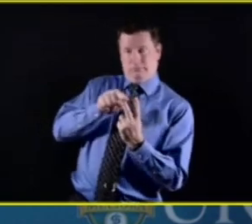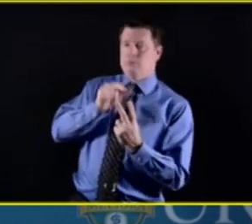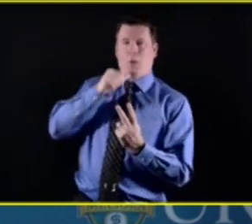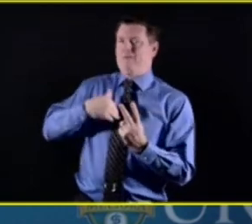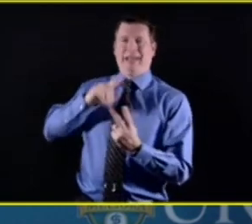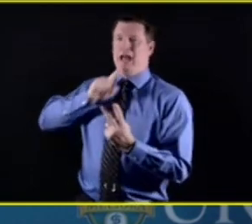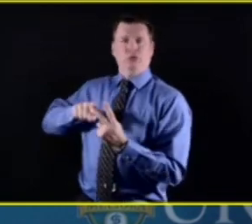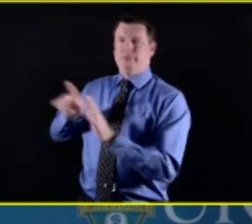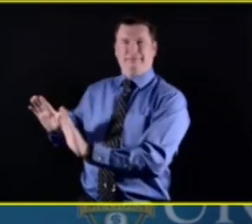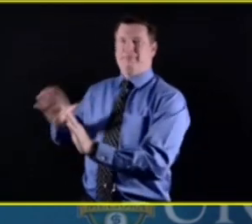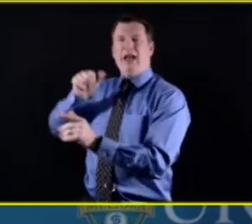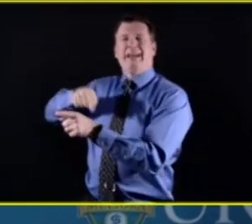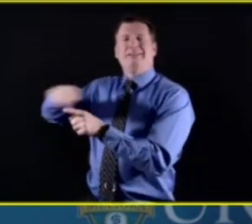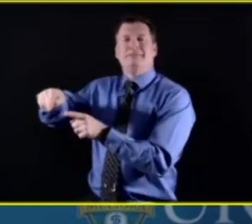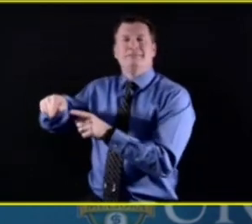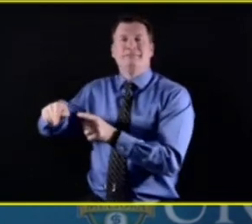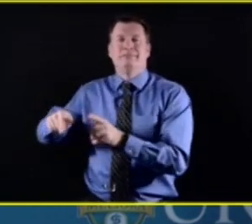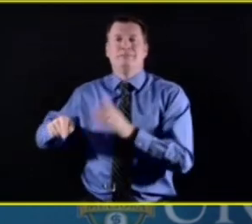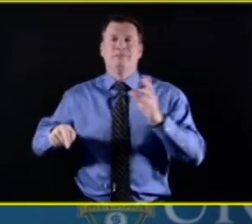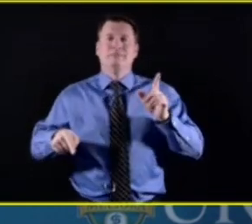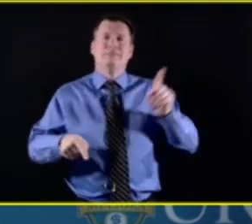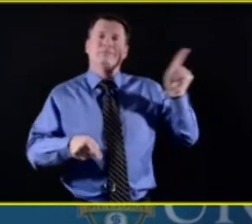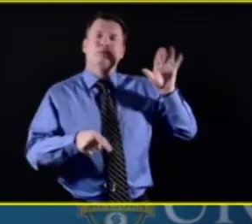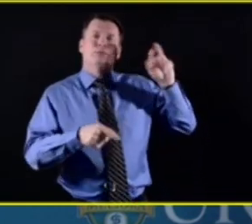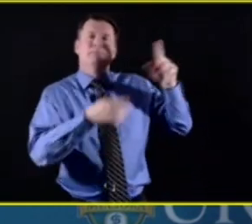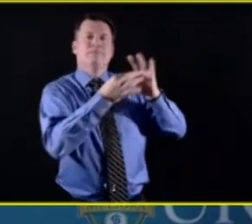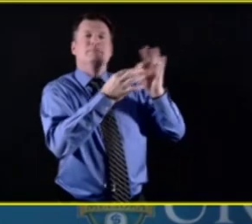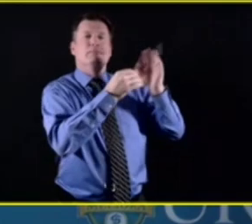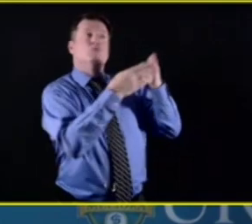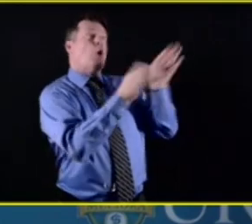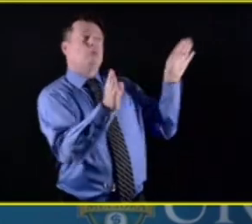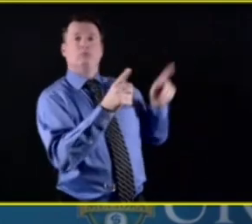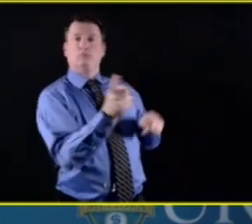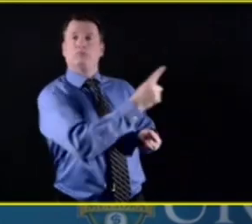back to you offline about the services that are in place specifically for our employees.